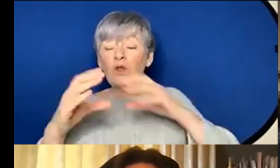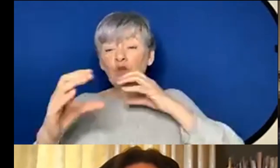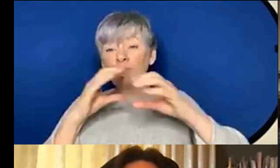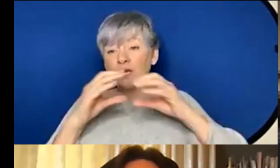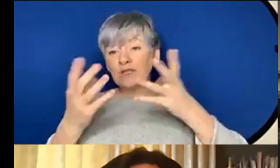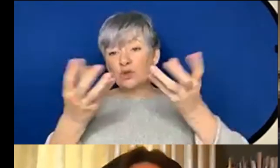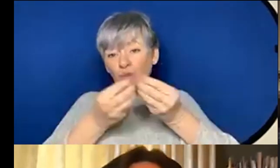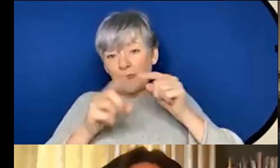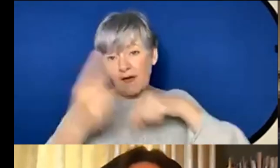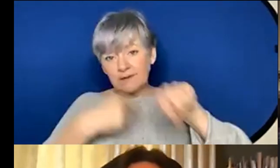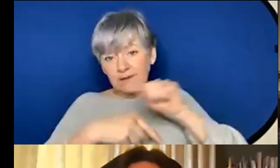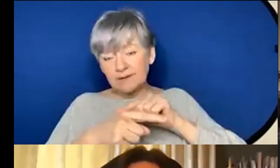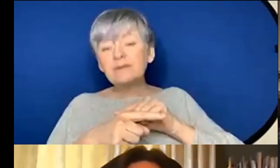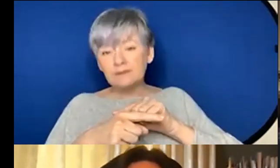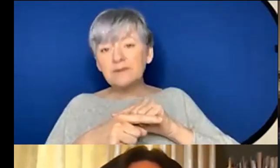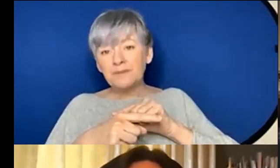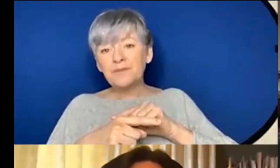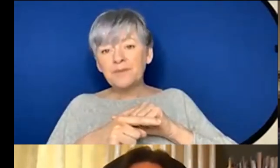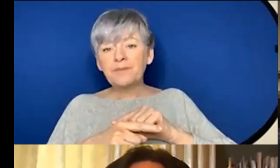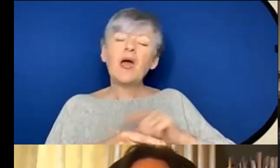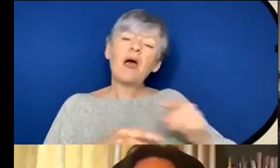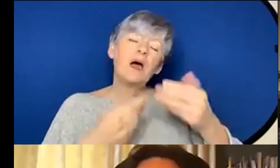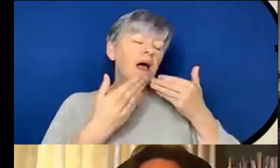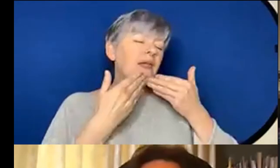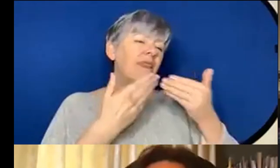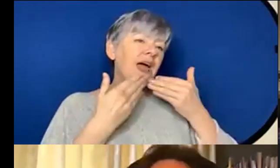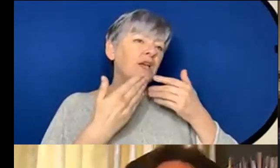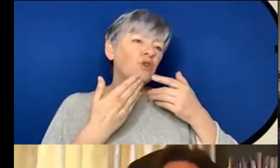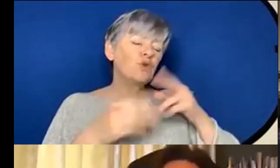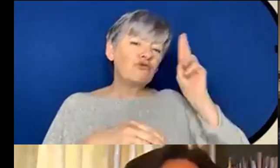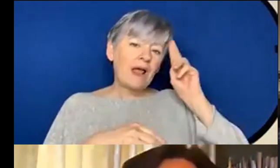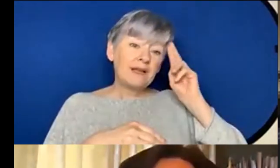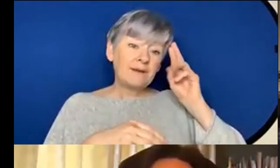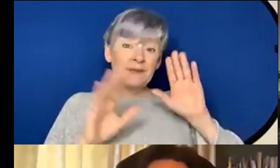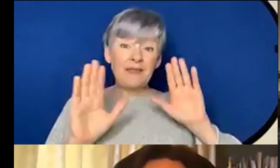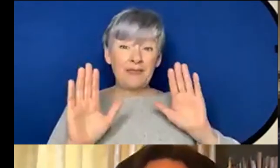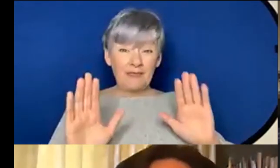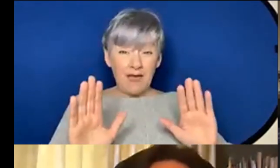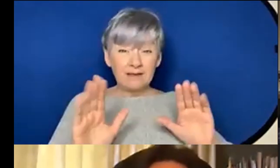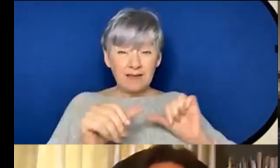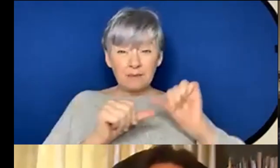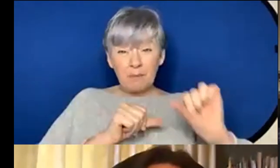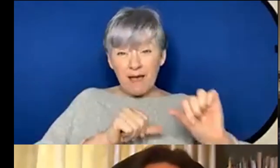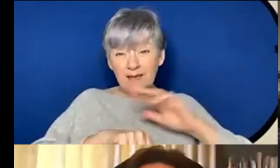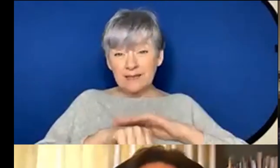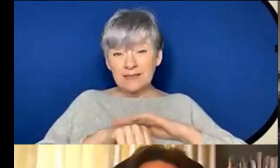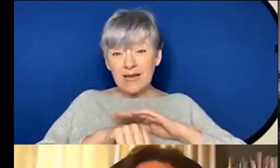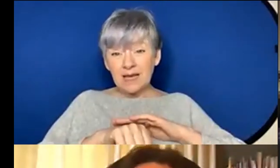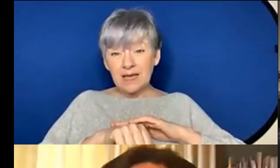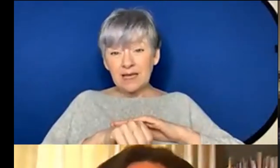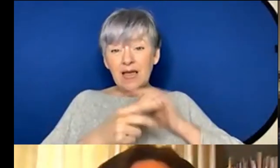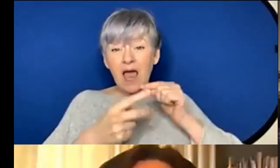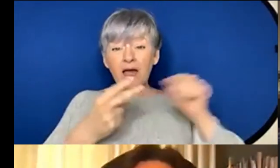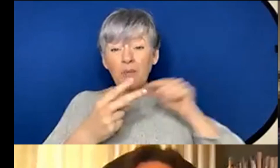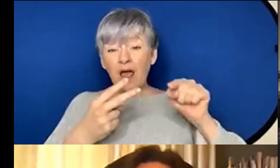great thank you Rylan um that is us sort of just past the time we've got I know that a couple of other people did